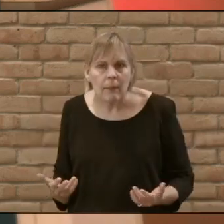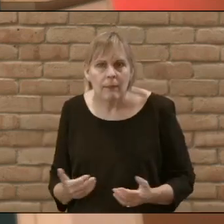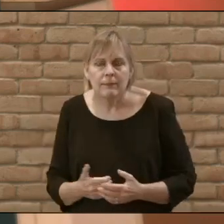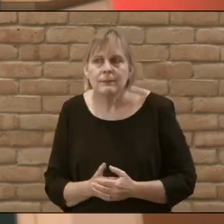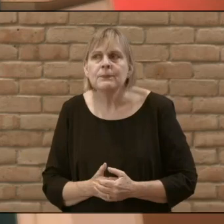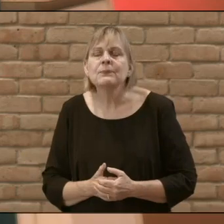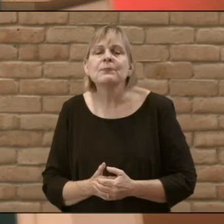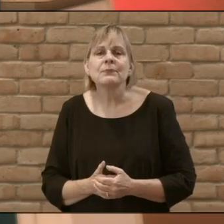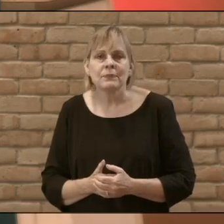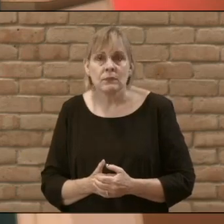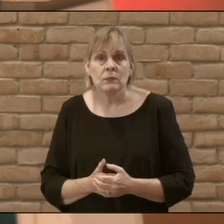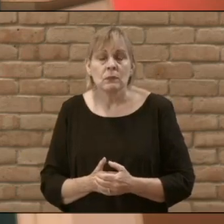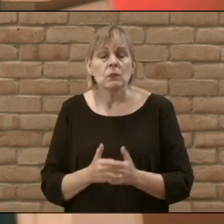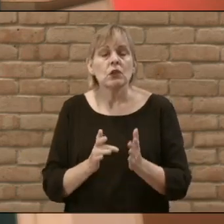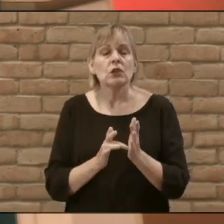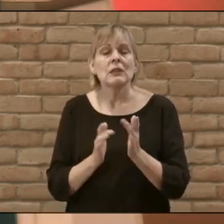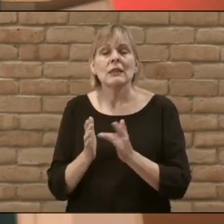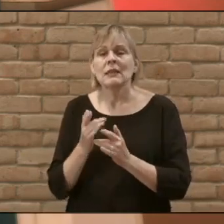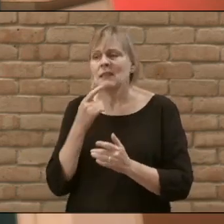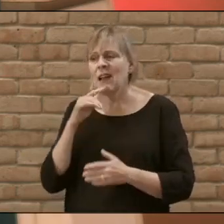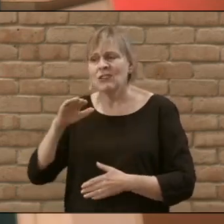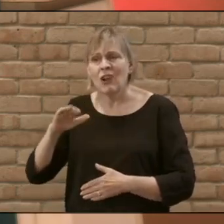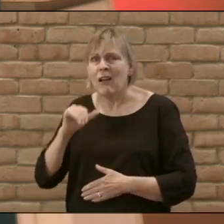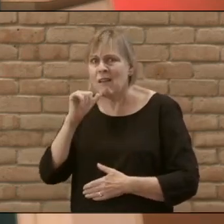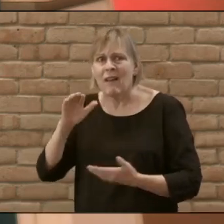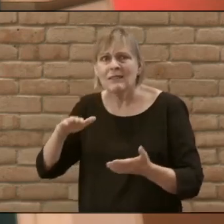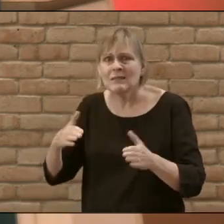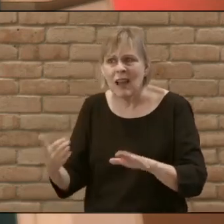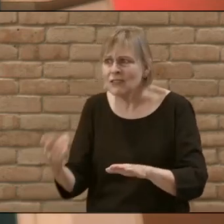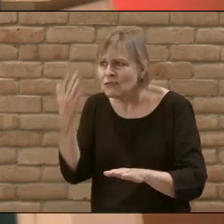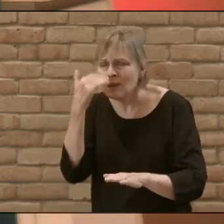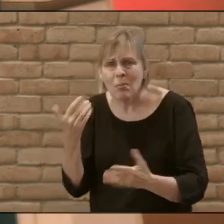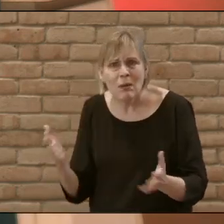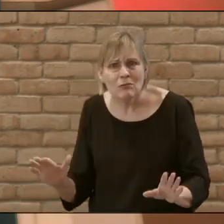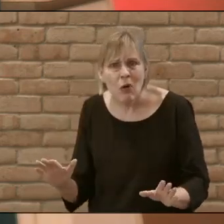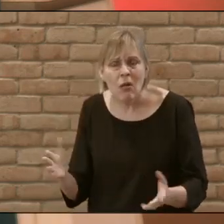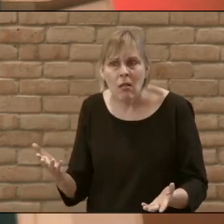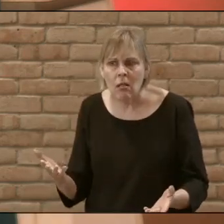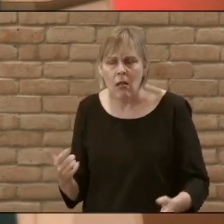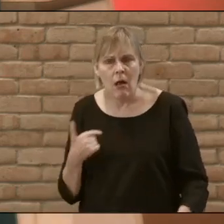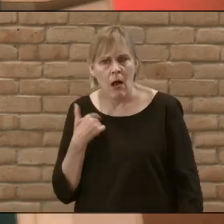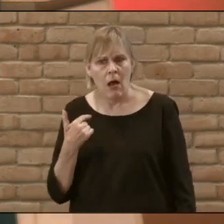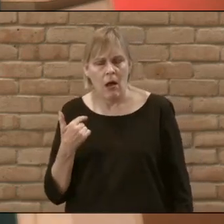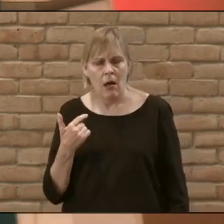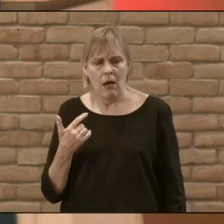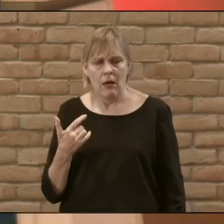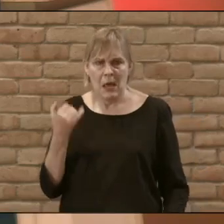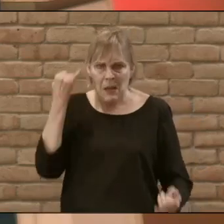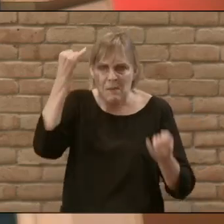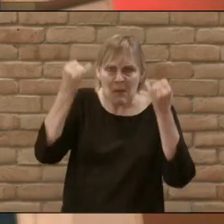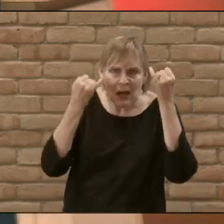and so I think when Jesus says the child isn't dead she's only asleep I kind of imagine Jesus